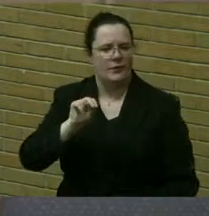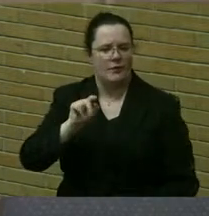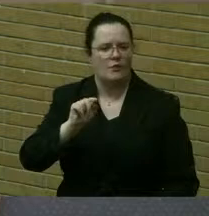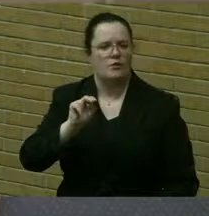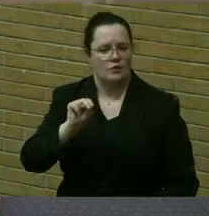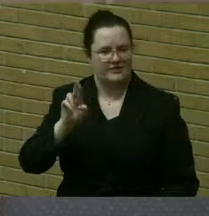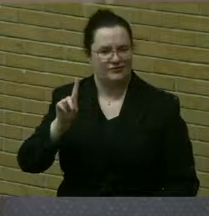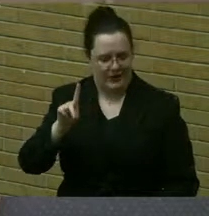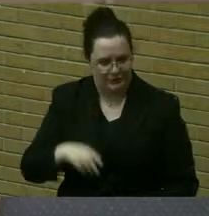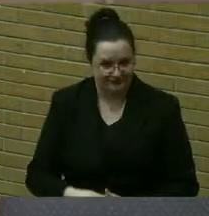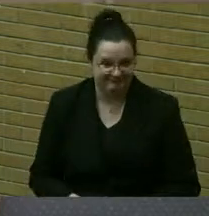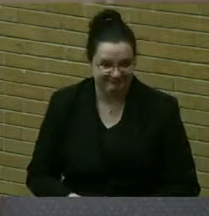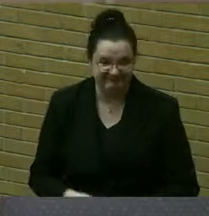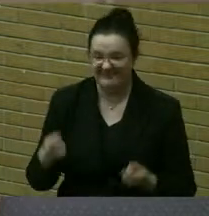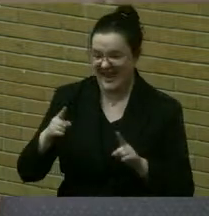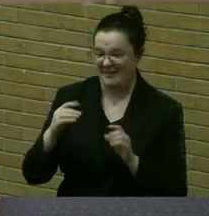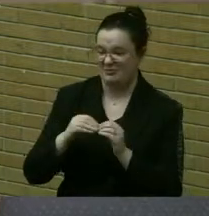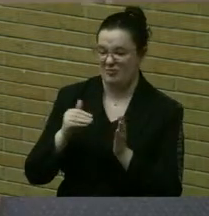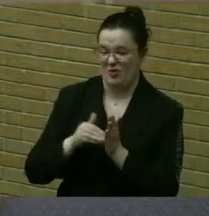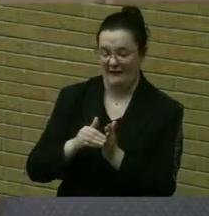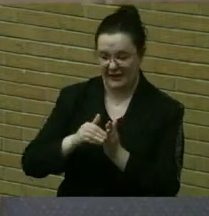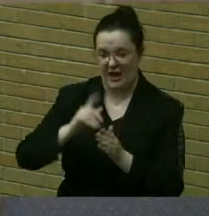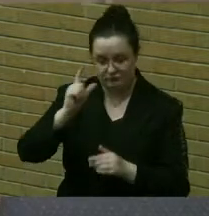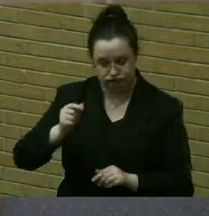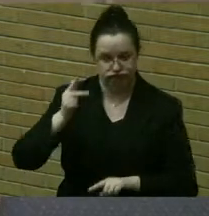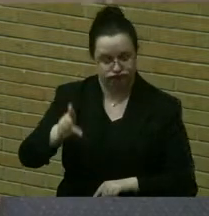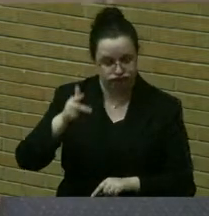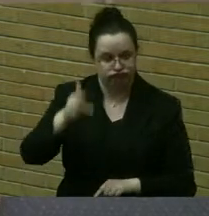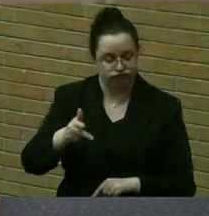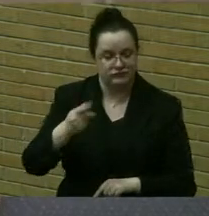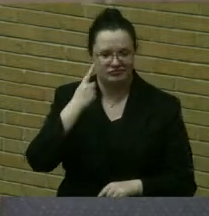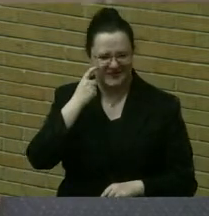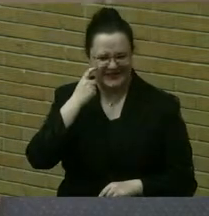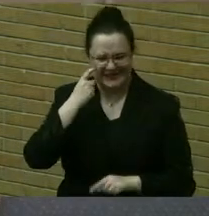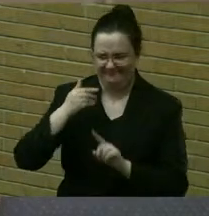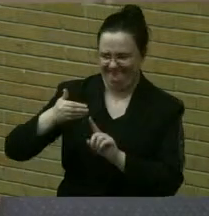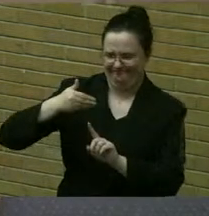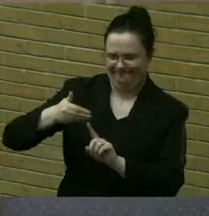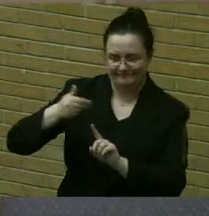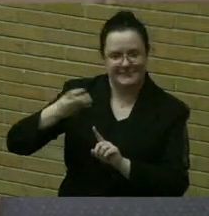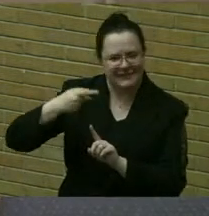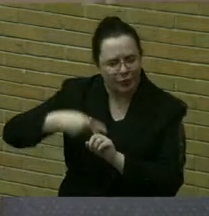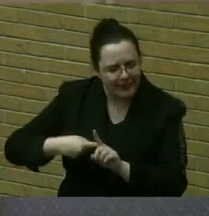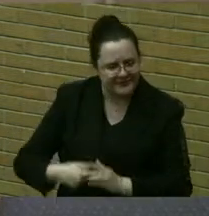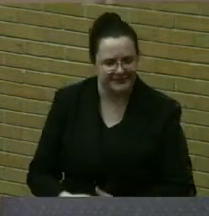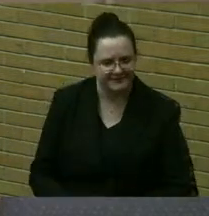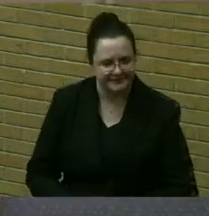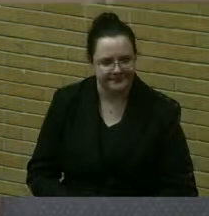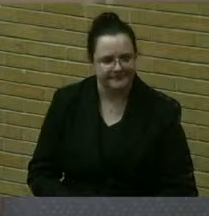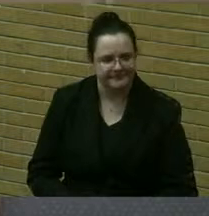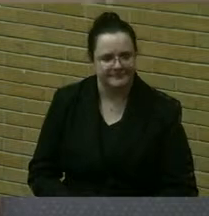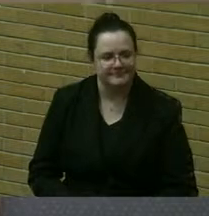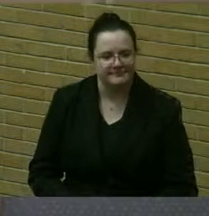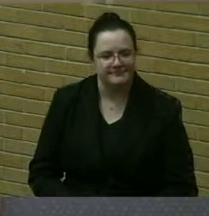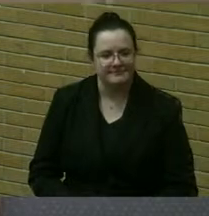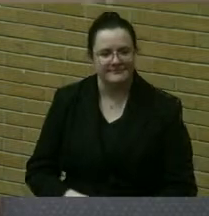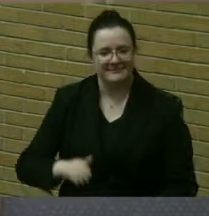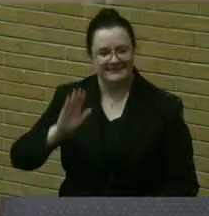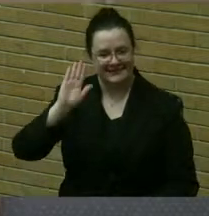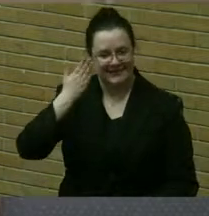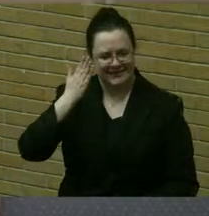prevalent recently, and this goes back a couple of months. It seems that maybe there's some question about the